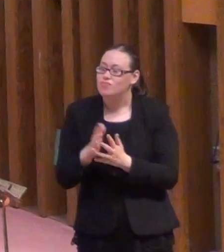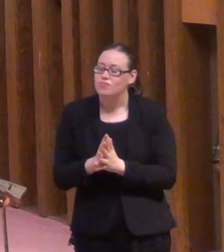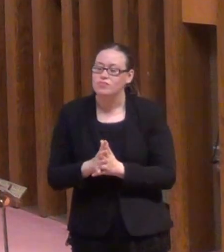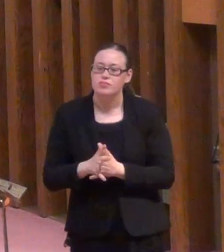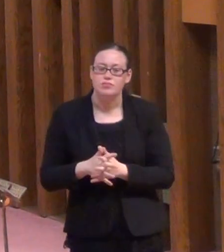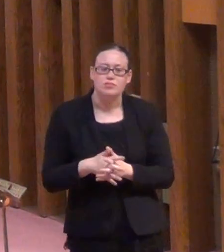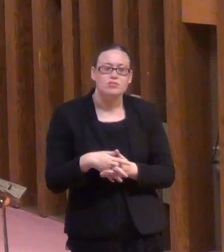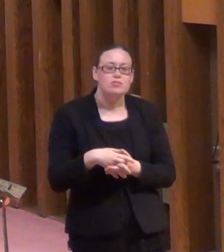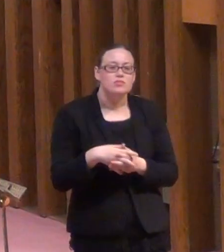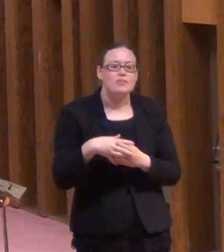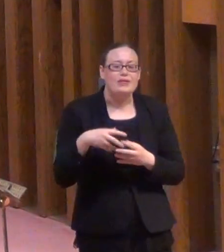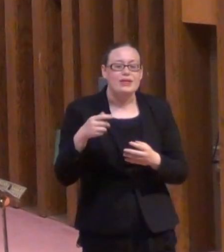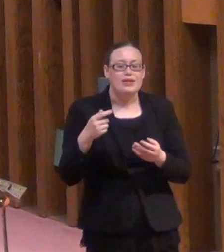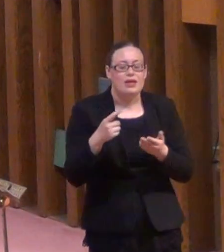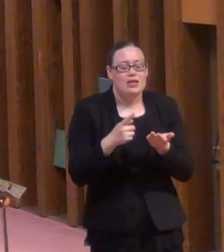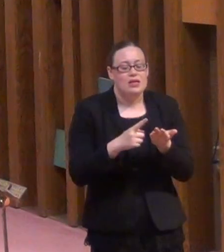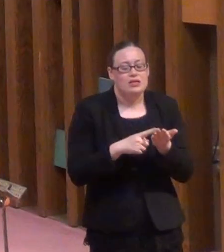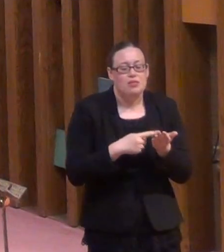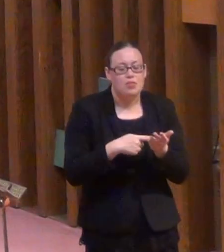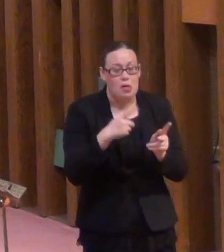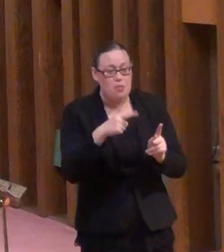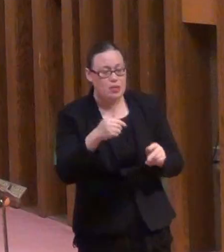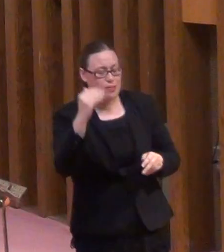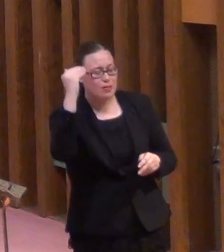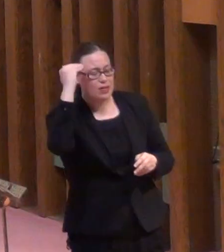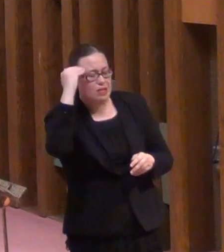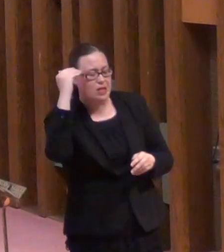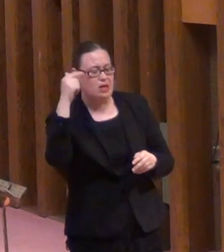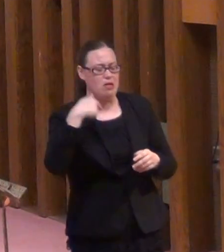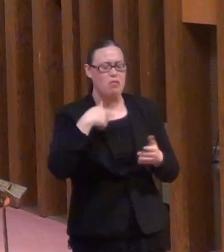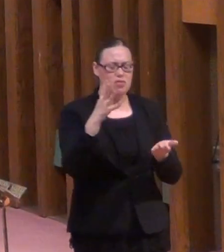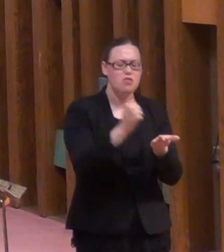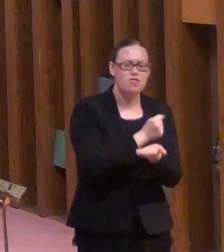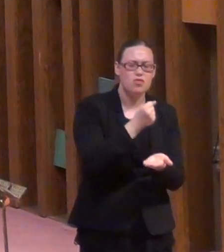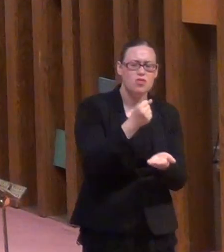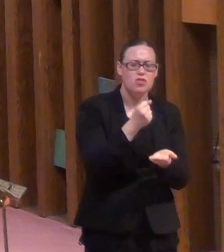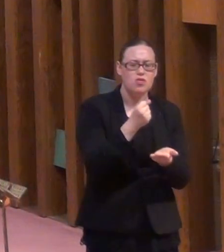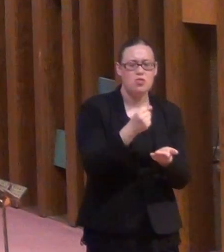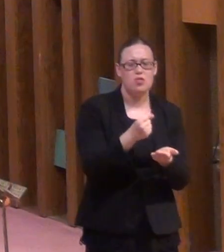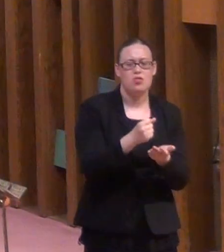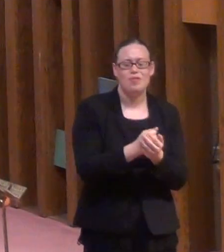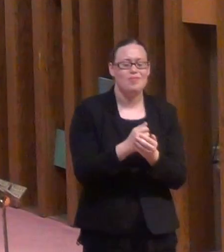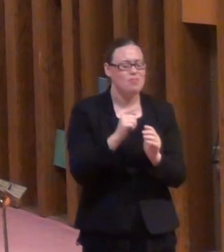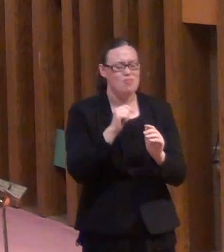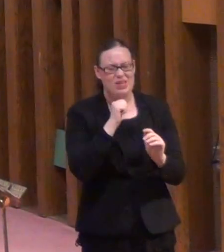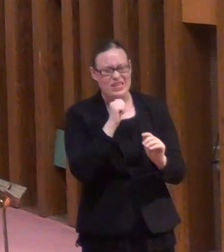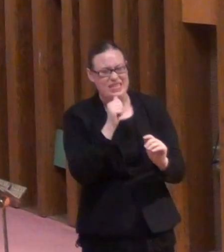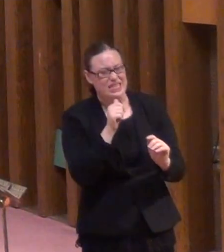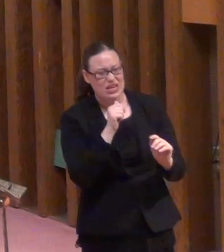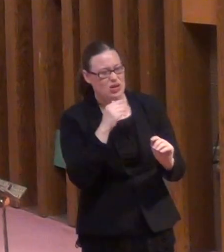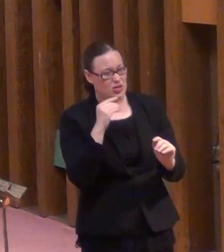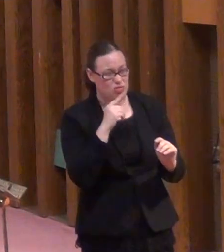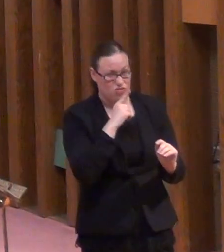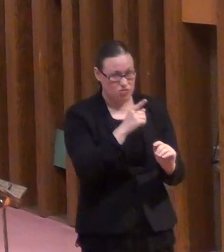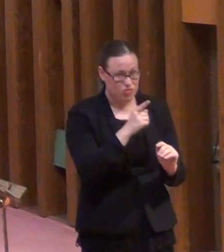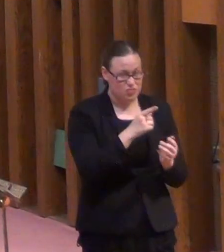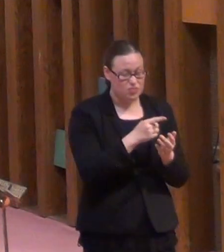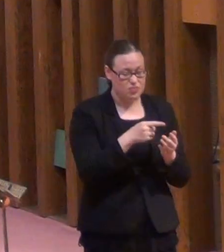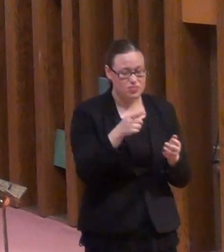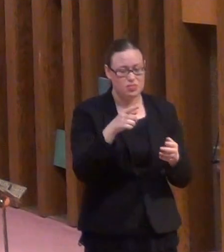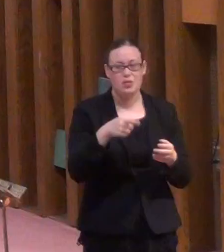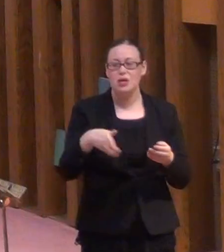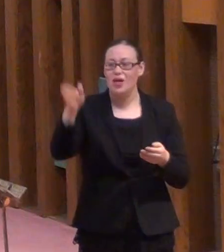We like to think that we have earned or somehow deserved these resources. But the fact is, folks, they're alone. They're